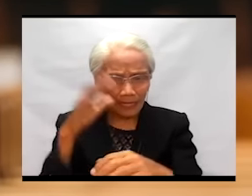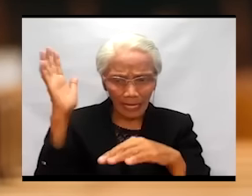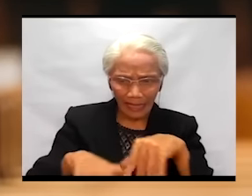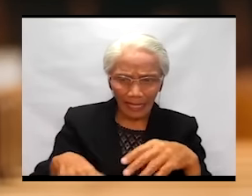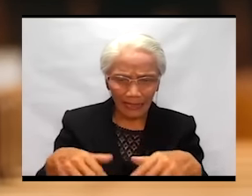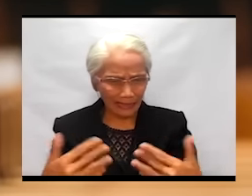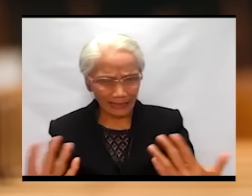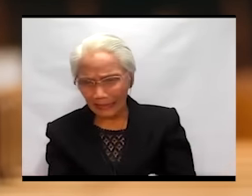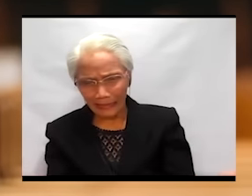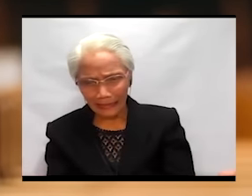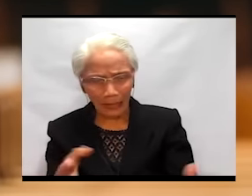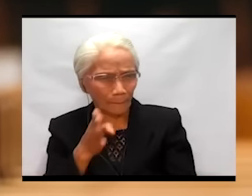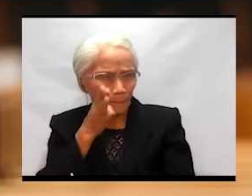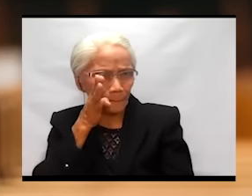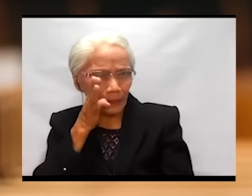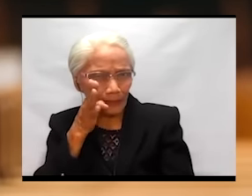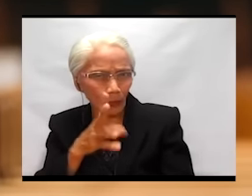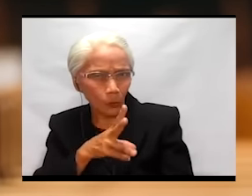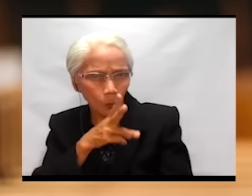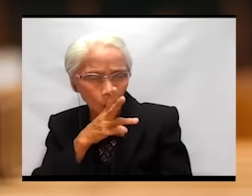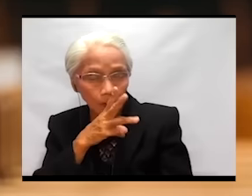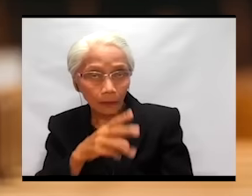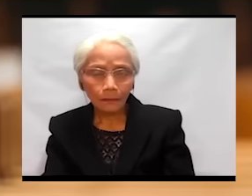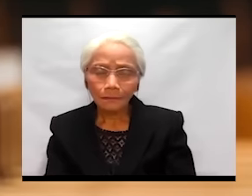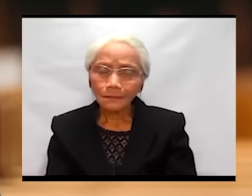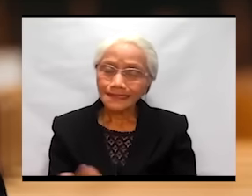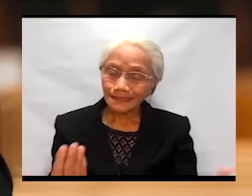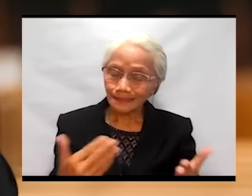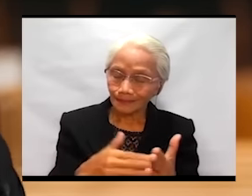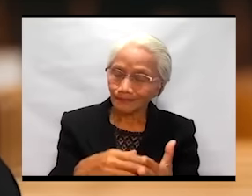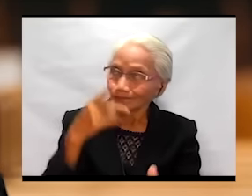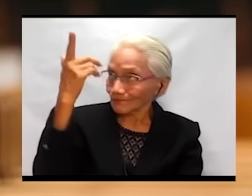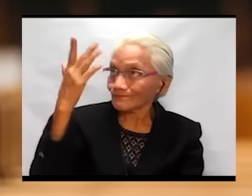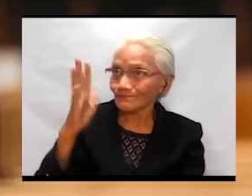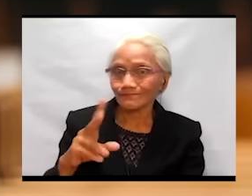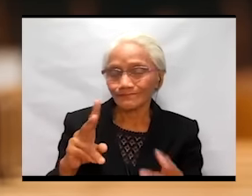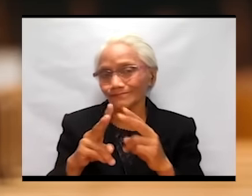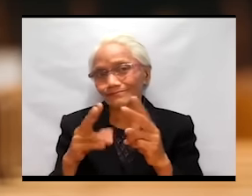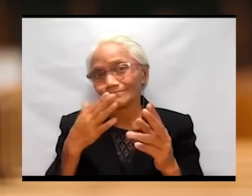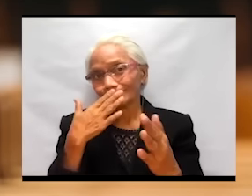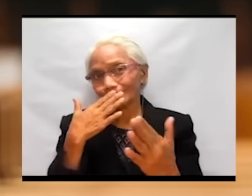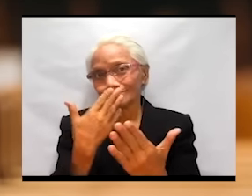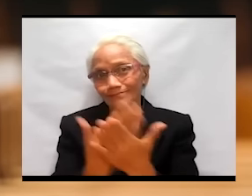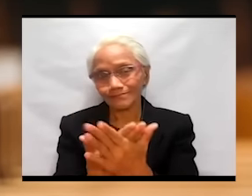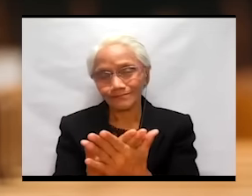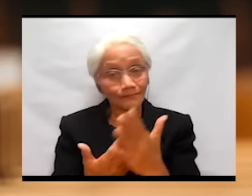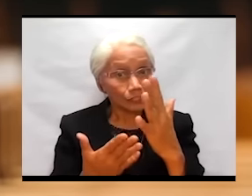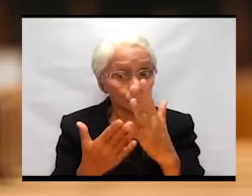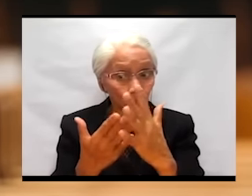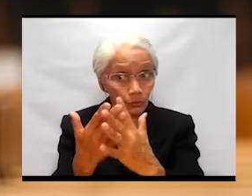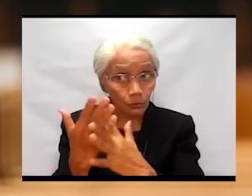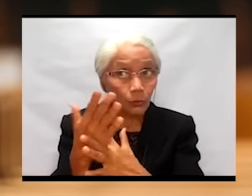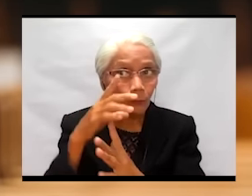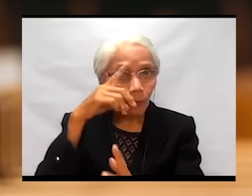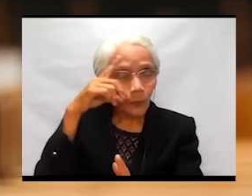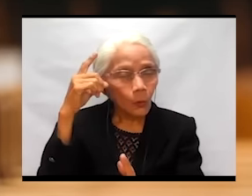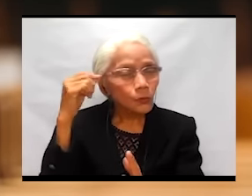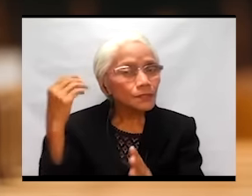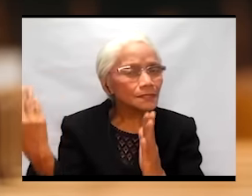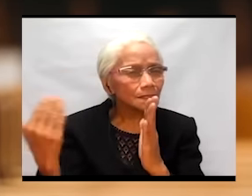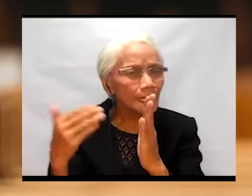But God was very good. Through Moses, again, they were granted sweet water